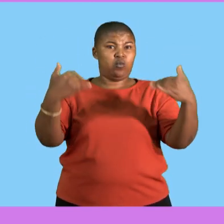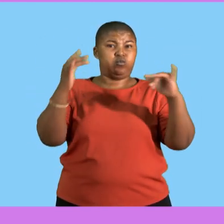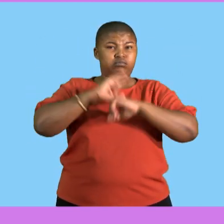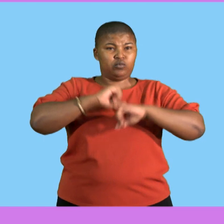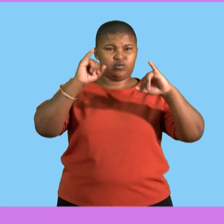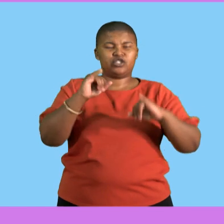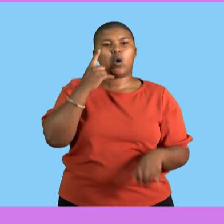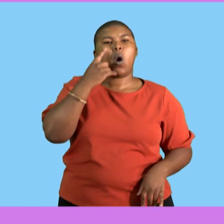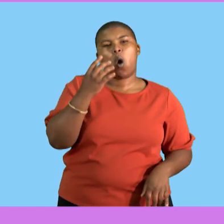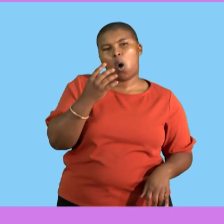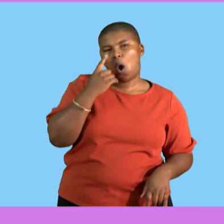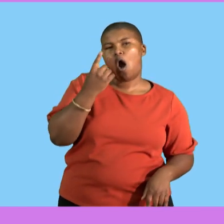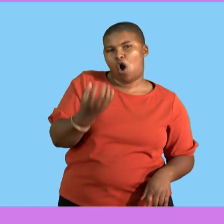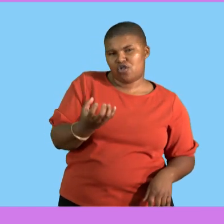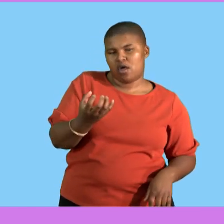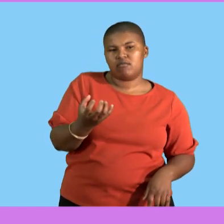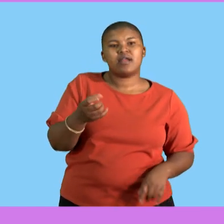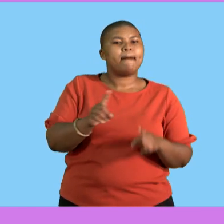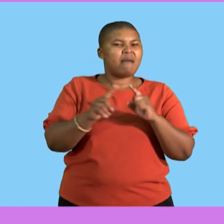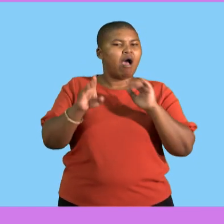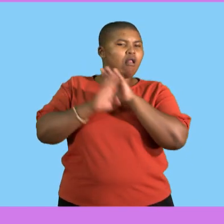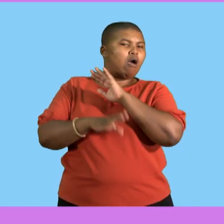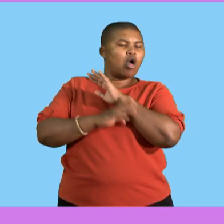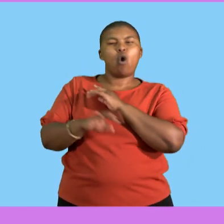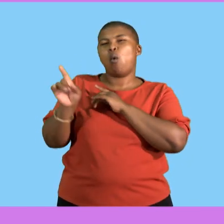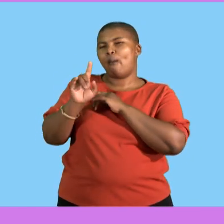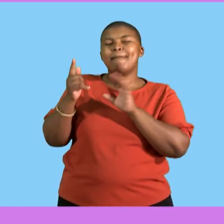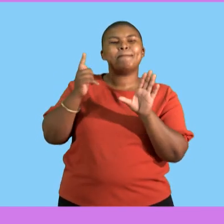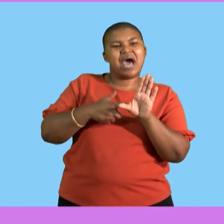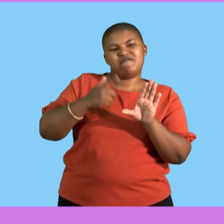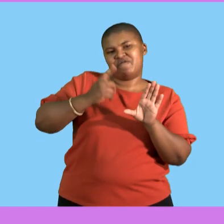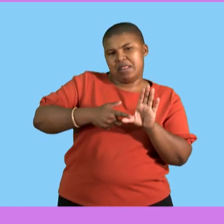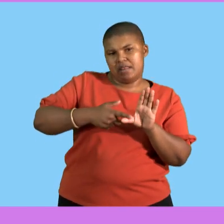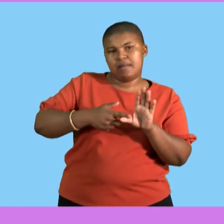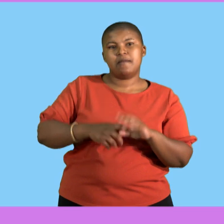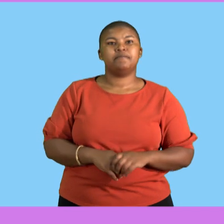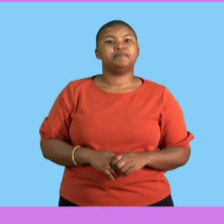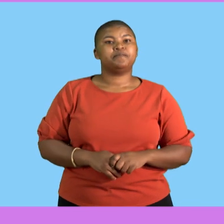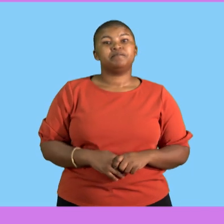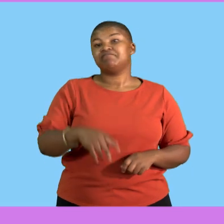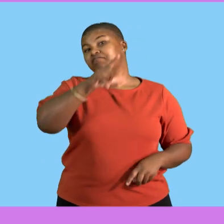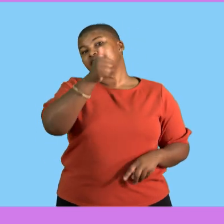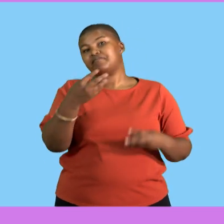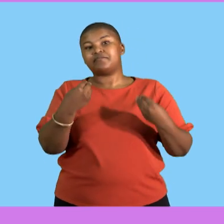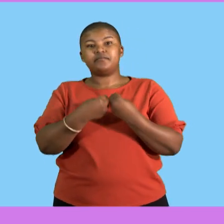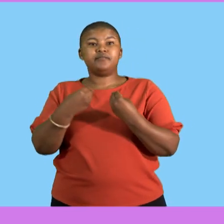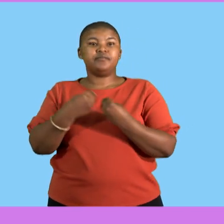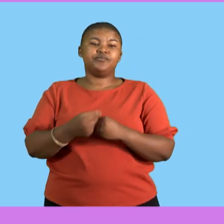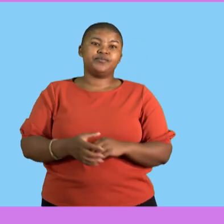.7%,